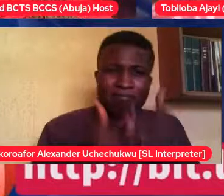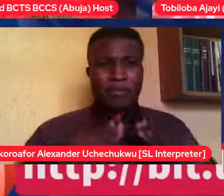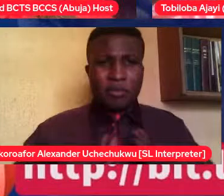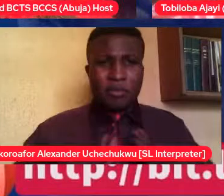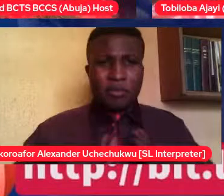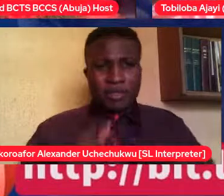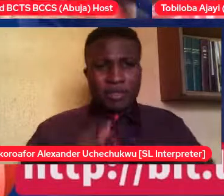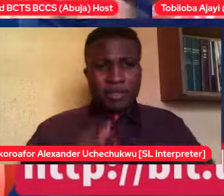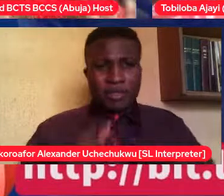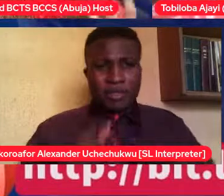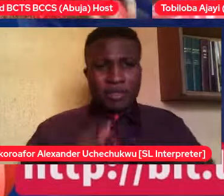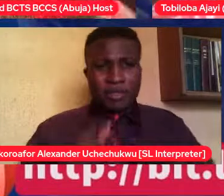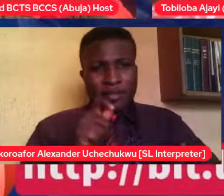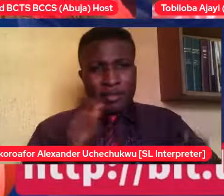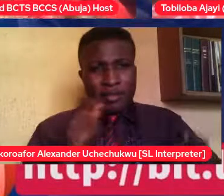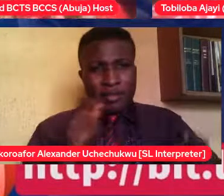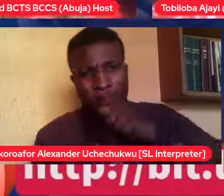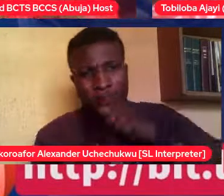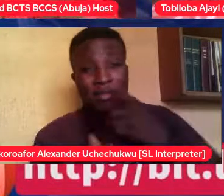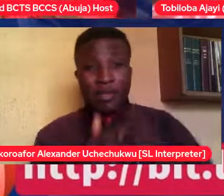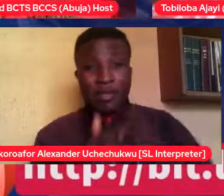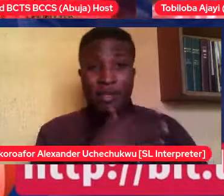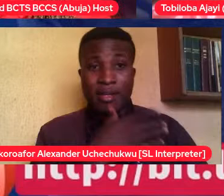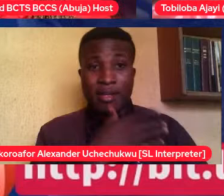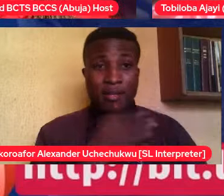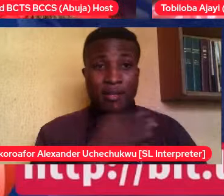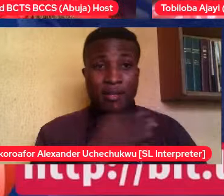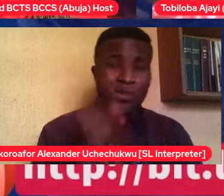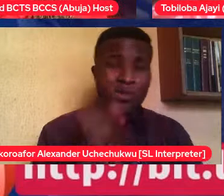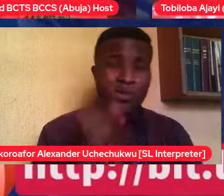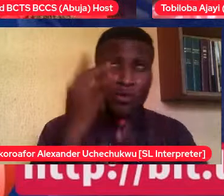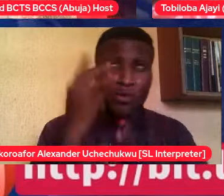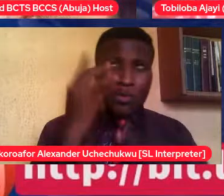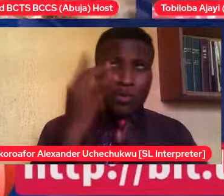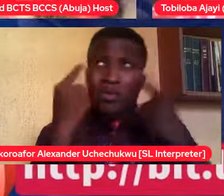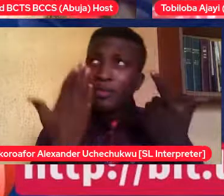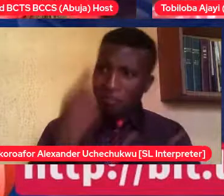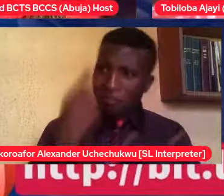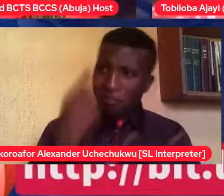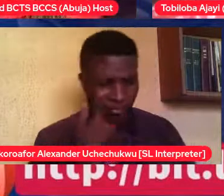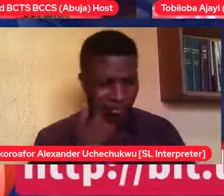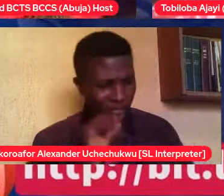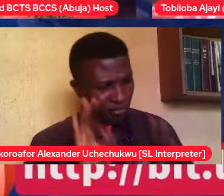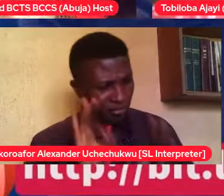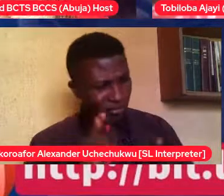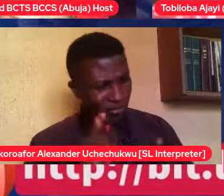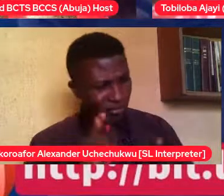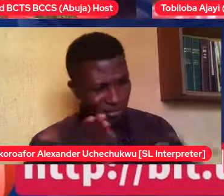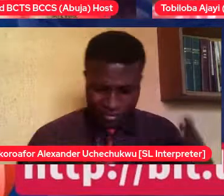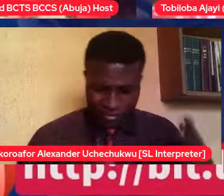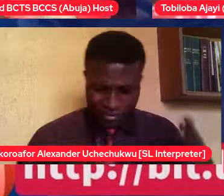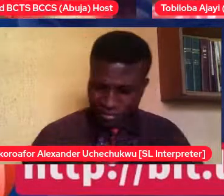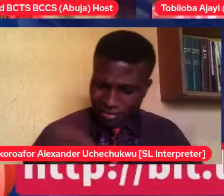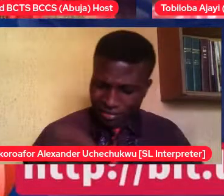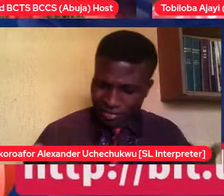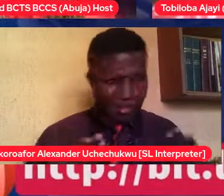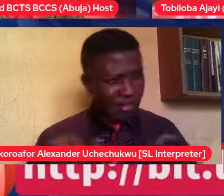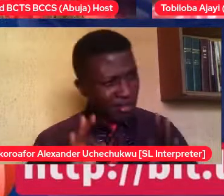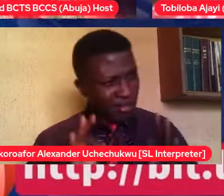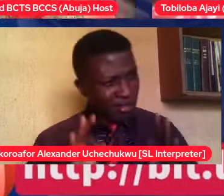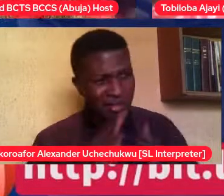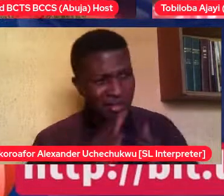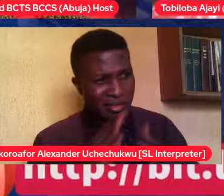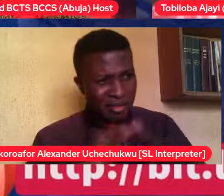to this person? What would I say wrong? How had it been with Muniyi through the teenage years when it has to do with relationship